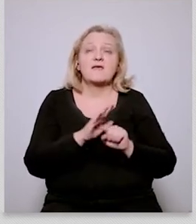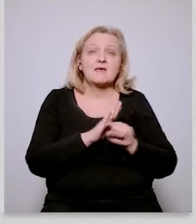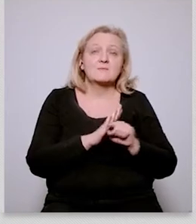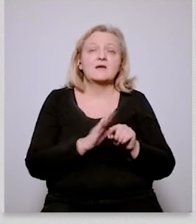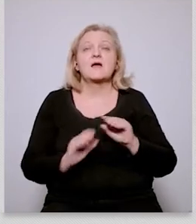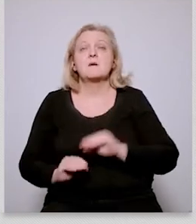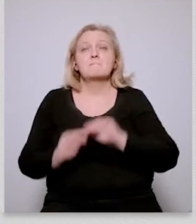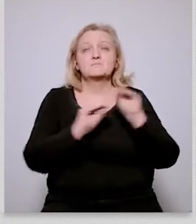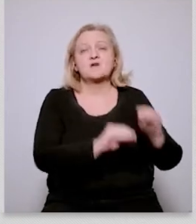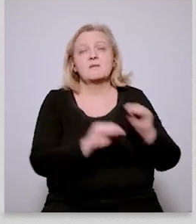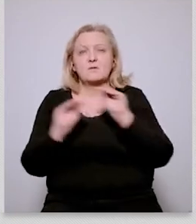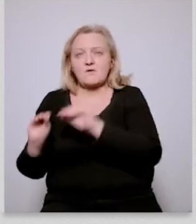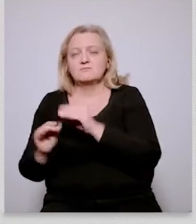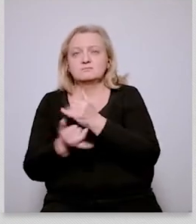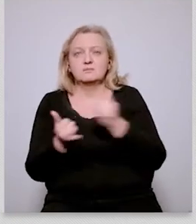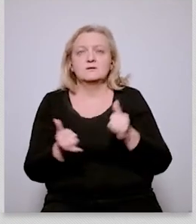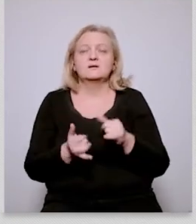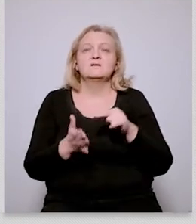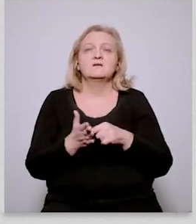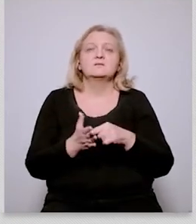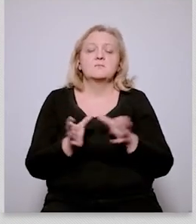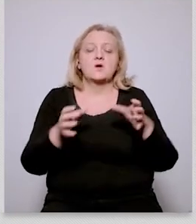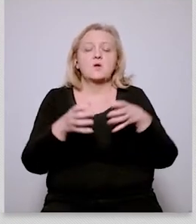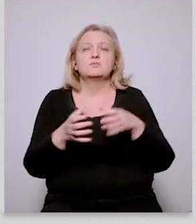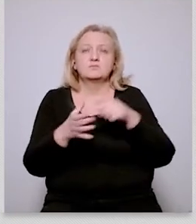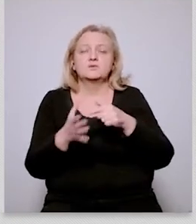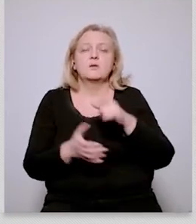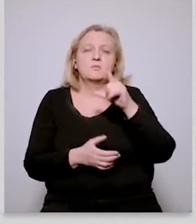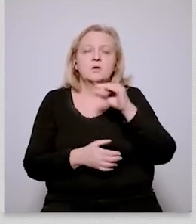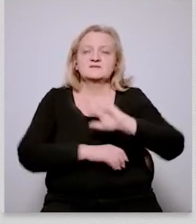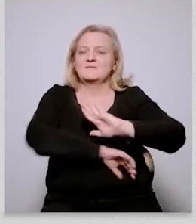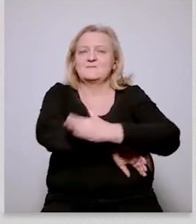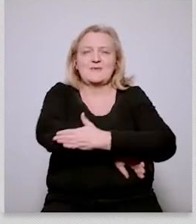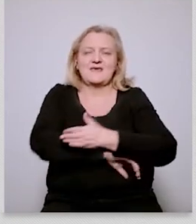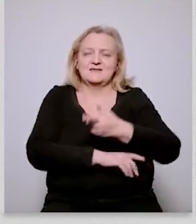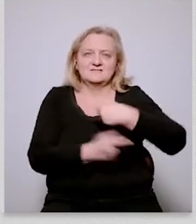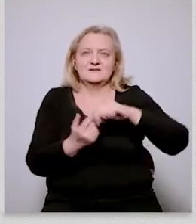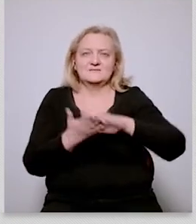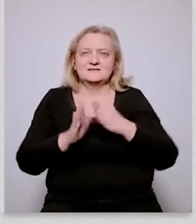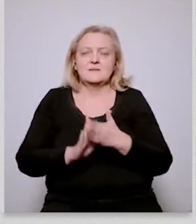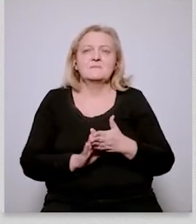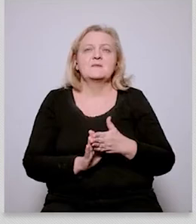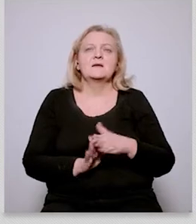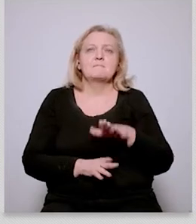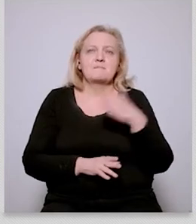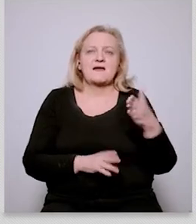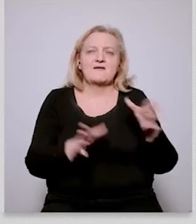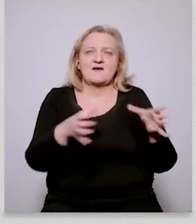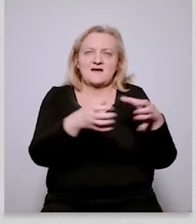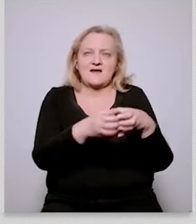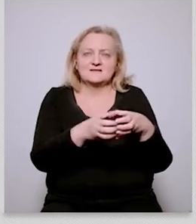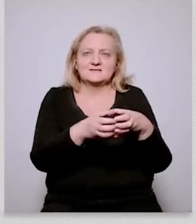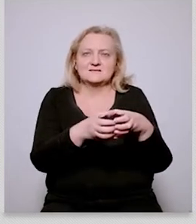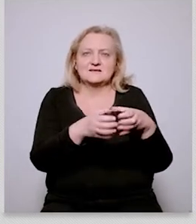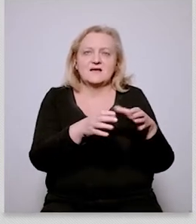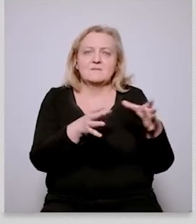that this was problematic in cultural terms and integration terms in social terms etc but you could also argue as some people did on